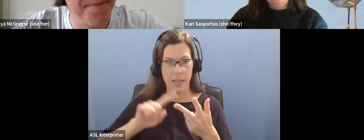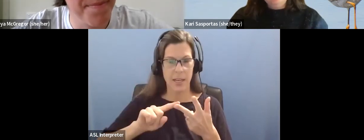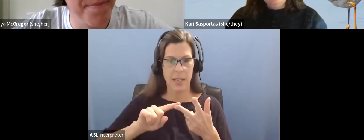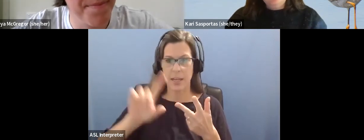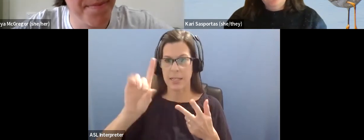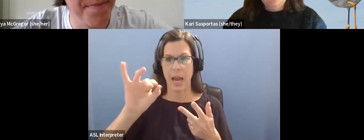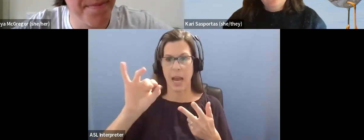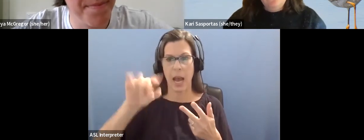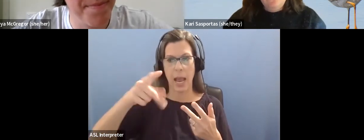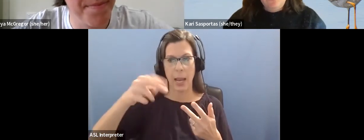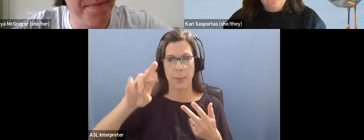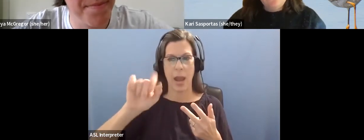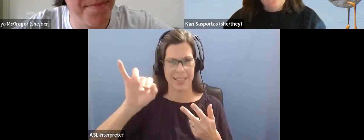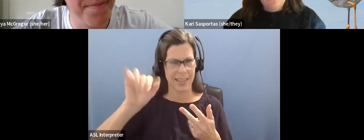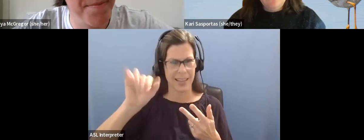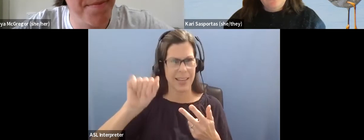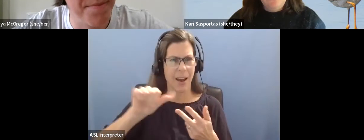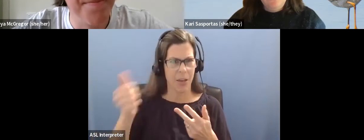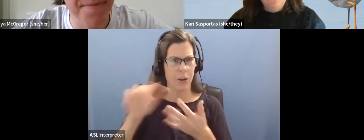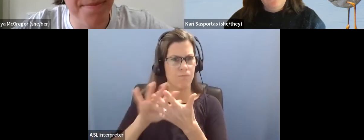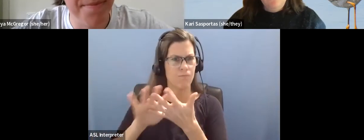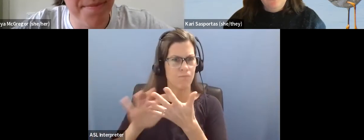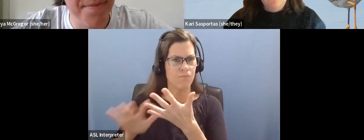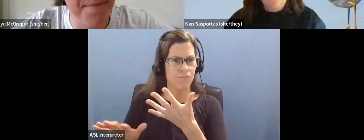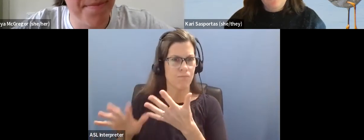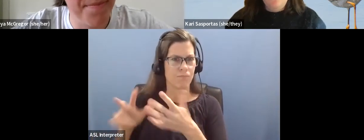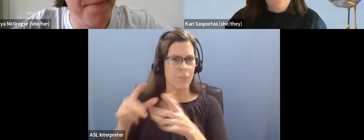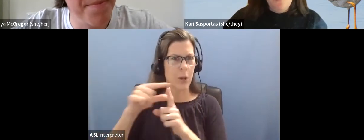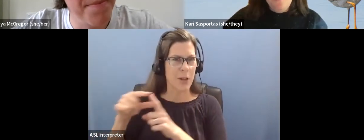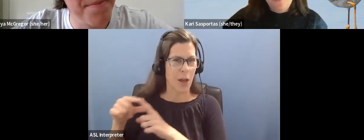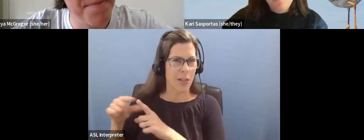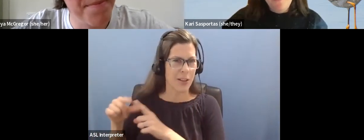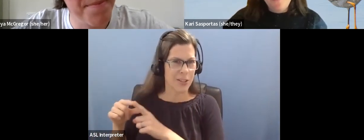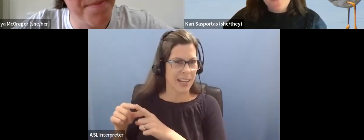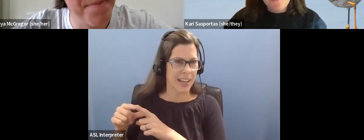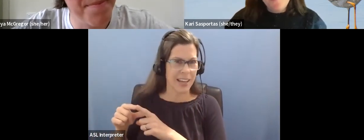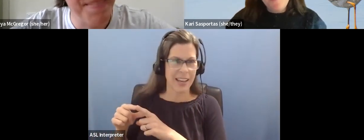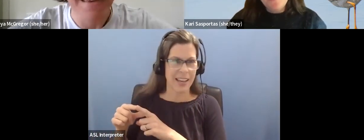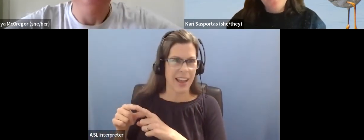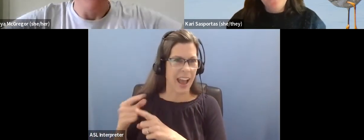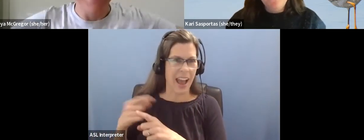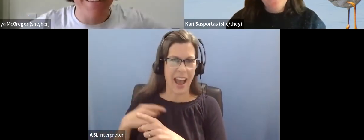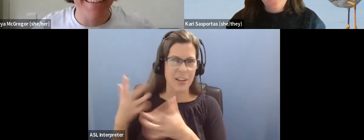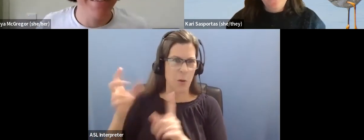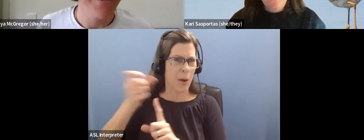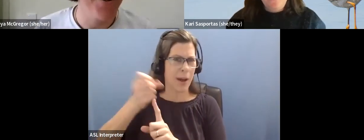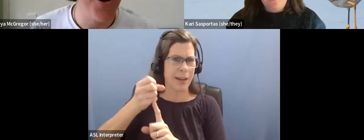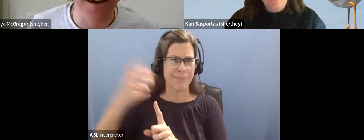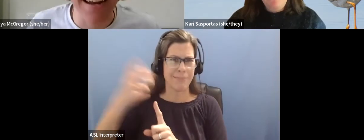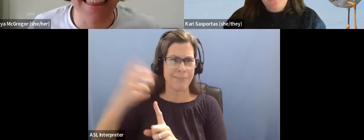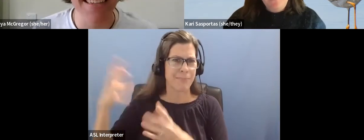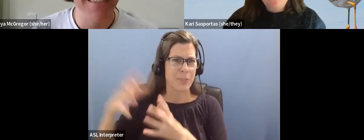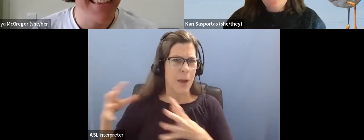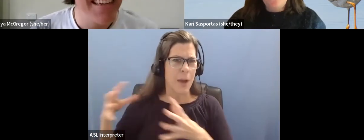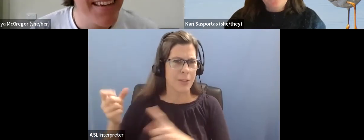those, those are some other, I guess, terminology, but I probably went well beyond what your original question was. I